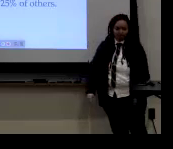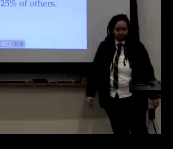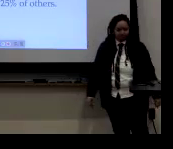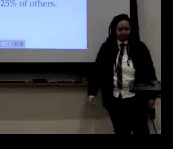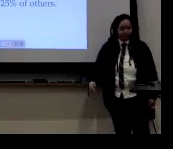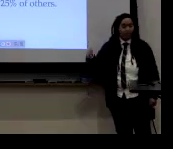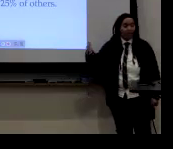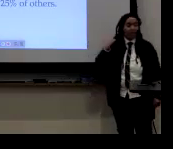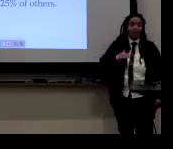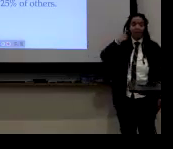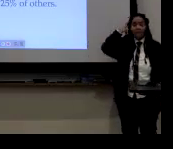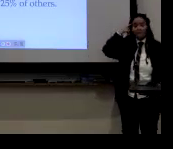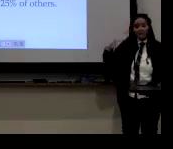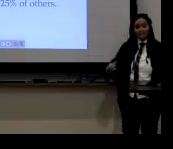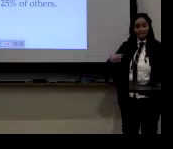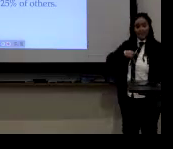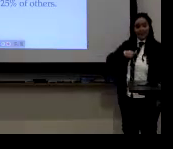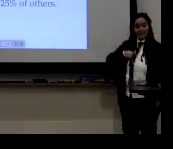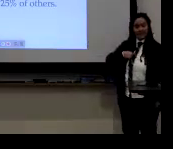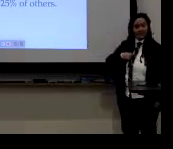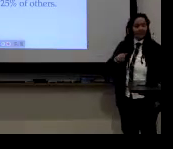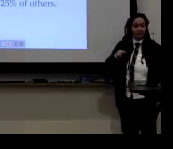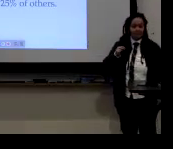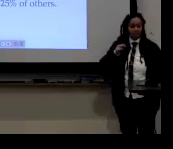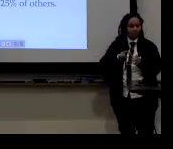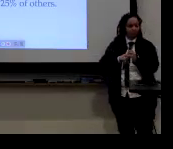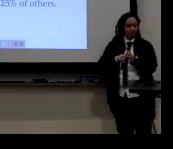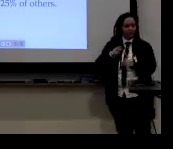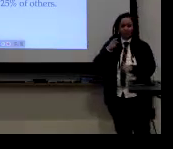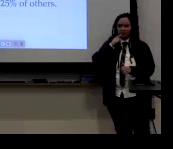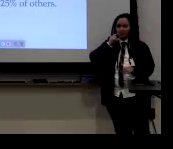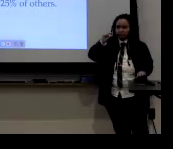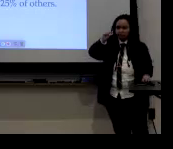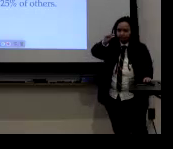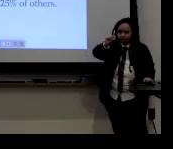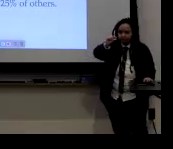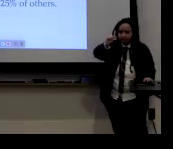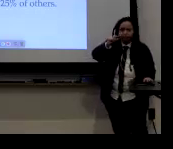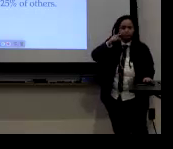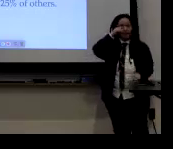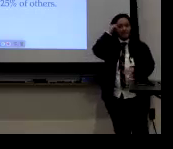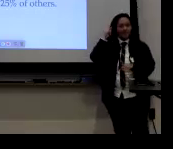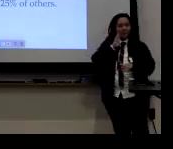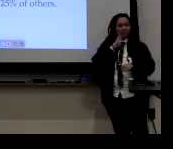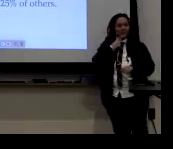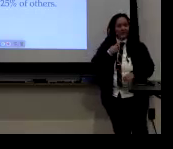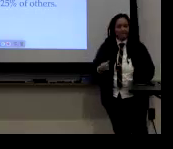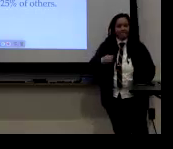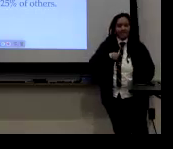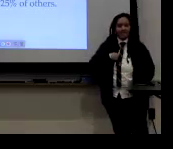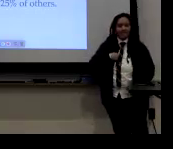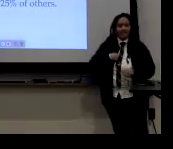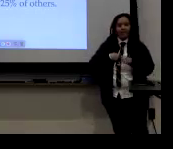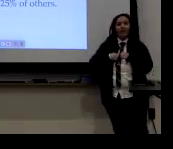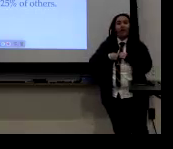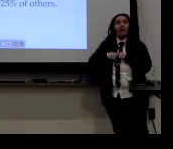groups, um, which was a lot lower. And then for the me variation, um, very small number, as you